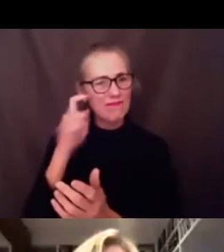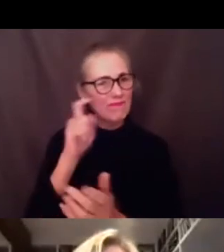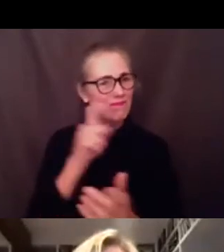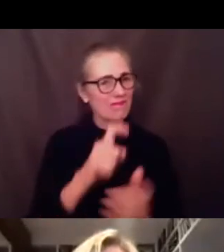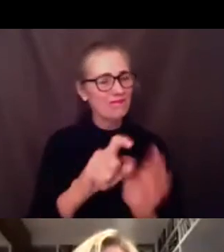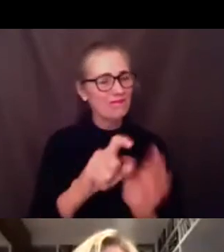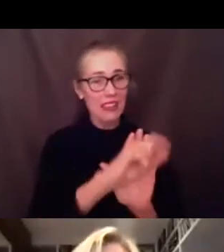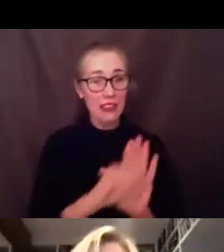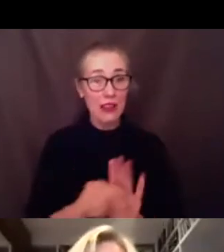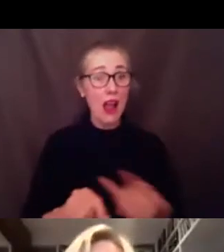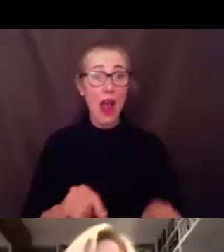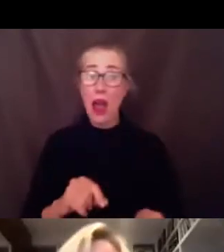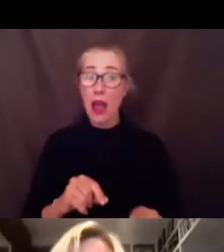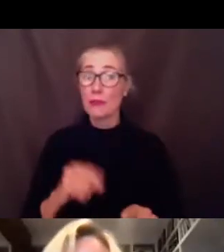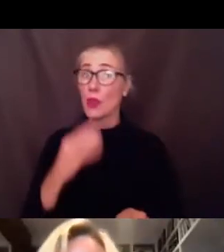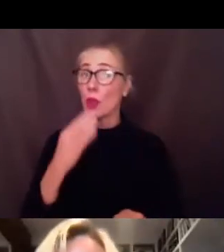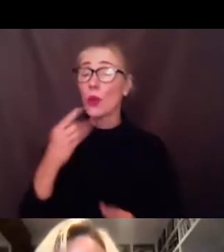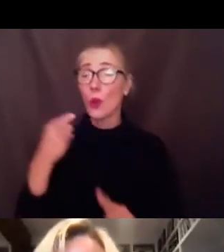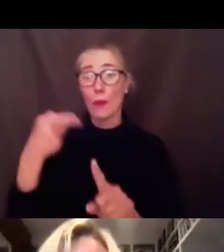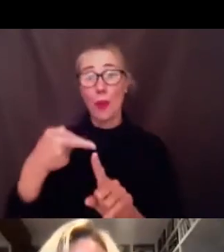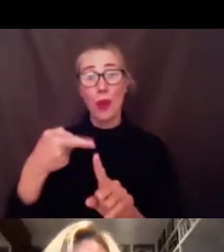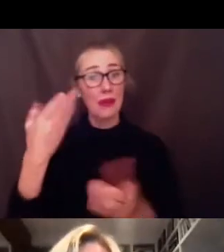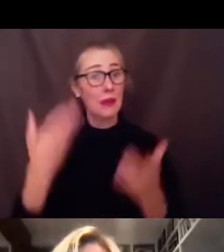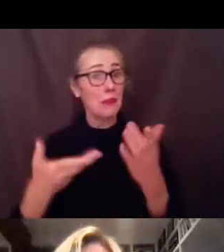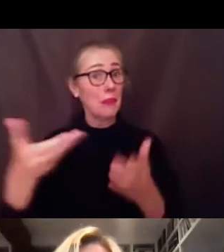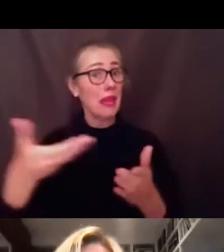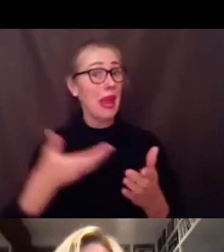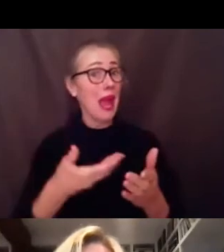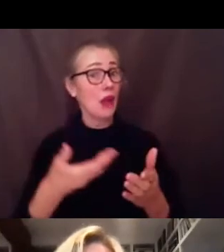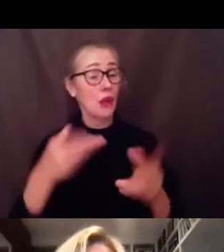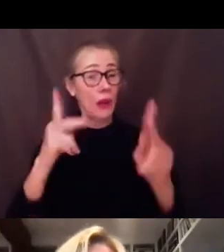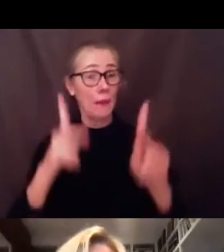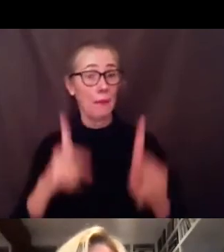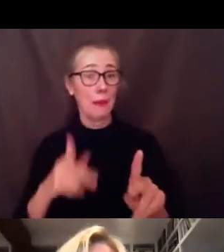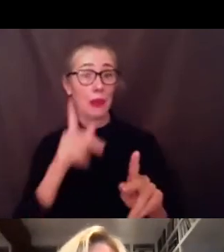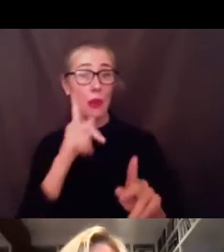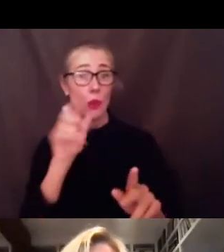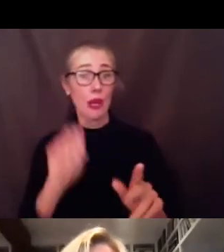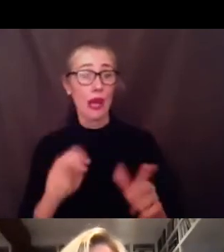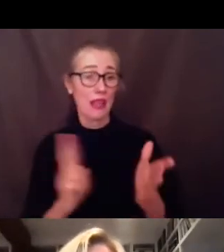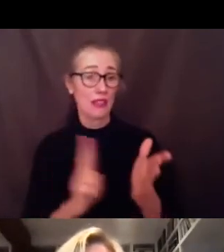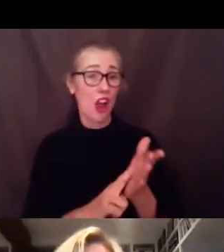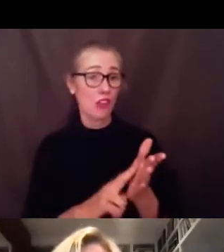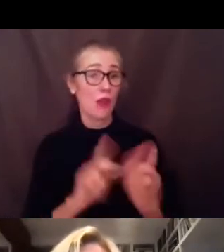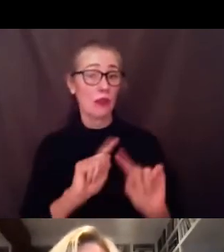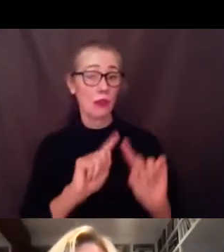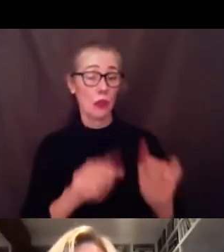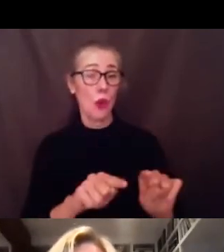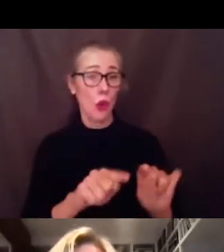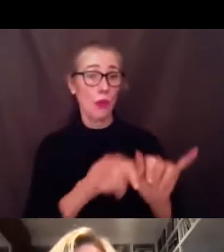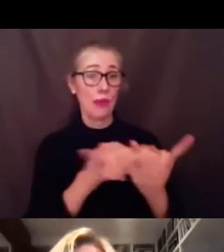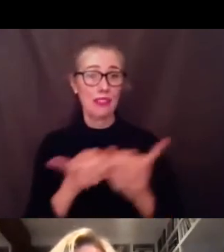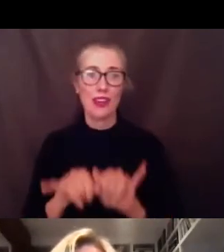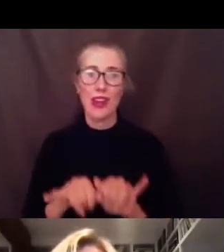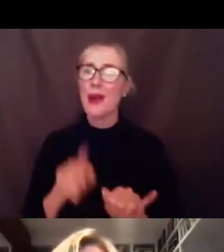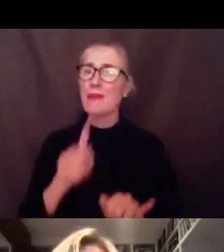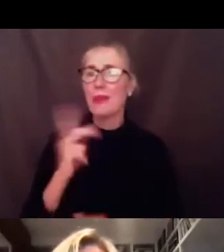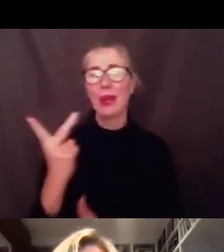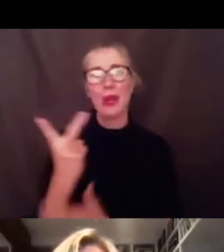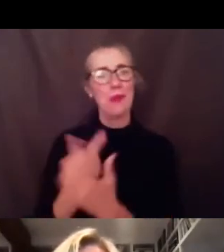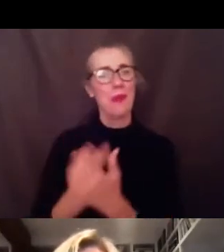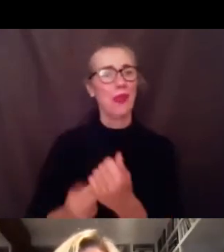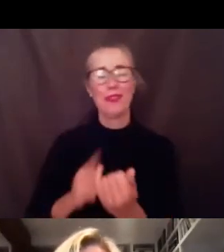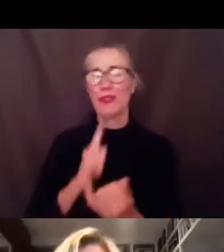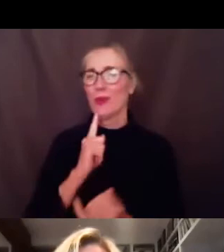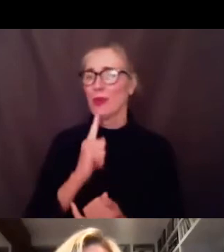contract to do this absolutely and i didn't mean to suggest at all you've done such an amazing you've given such a gift to our entire school